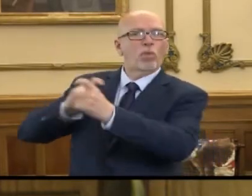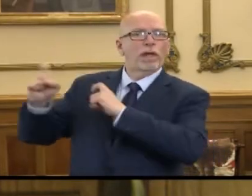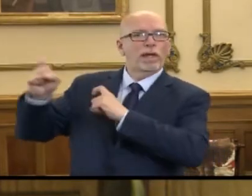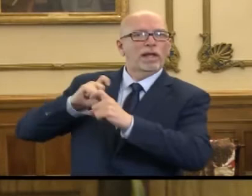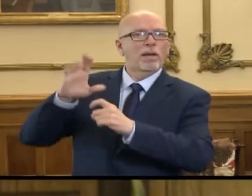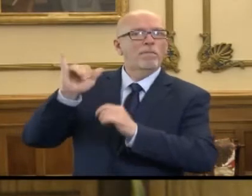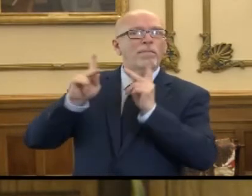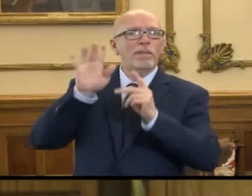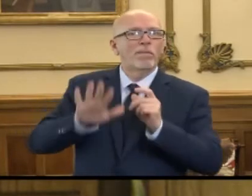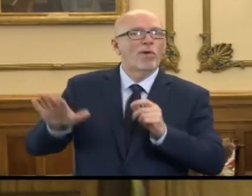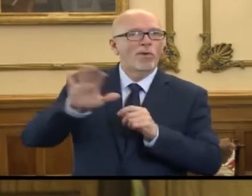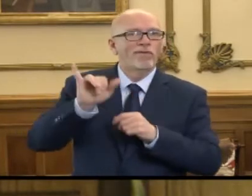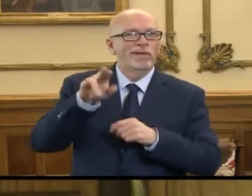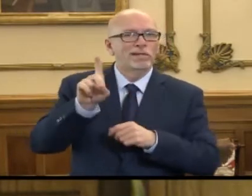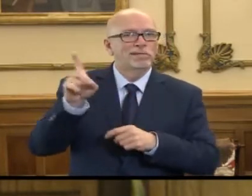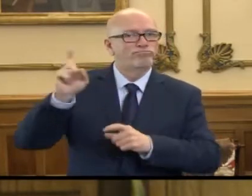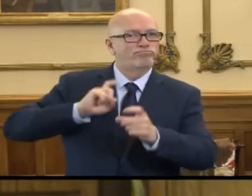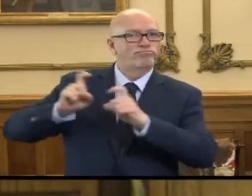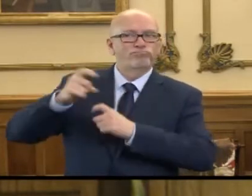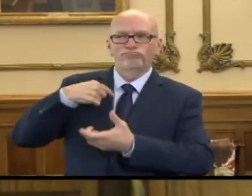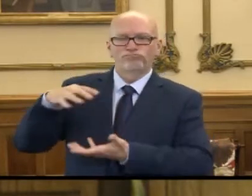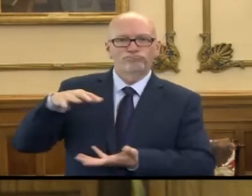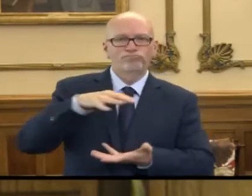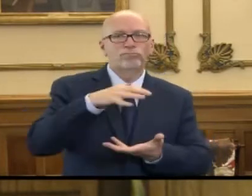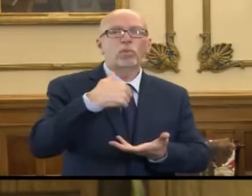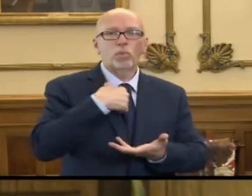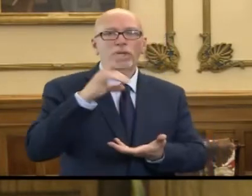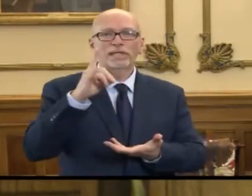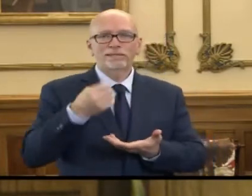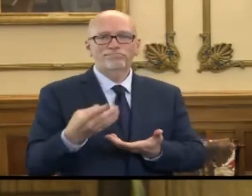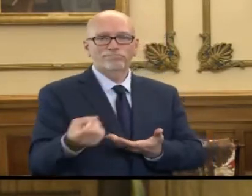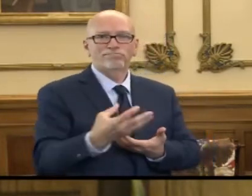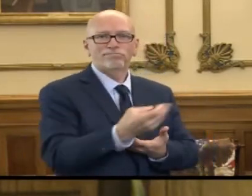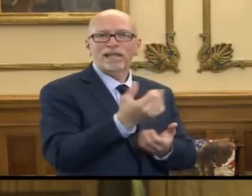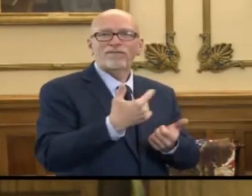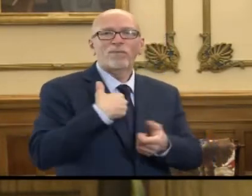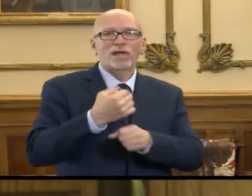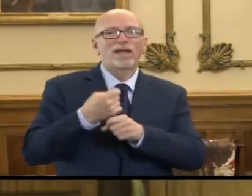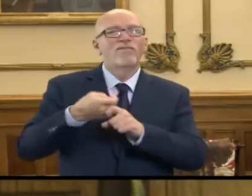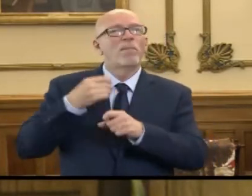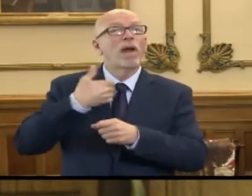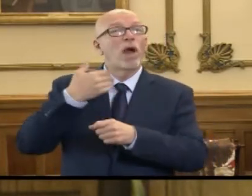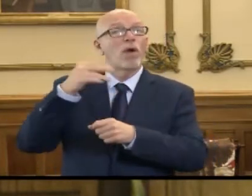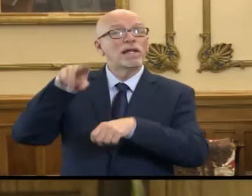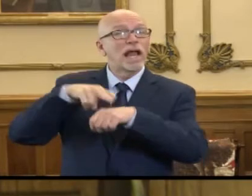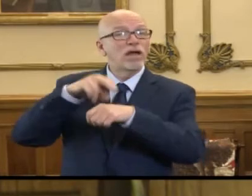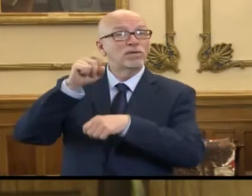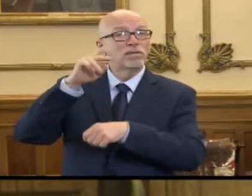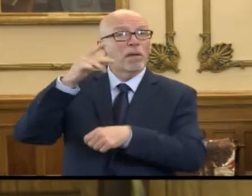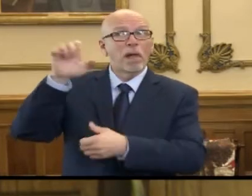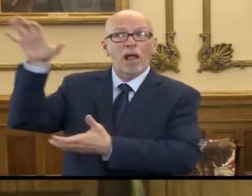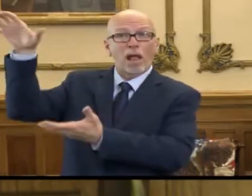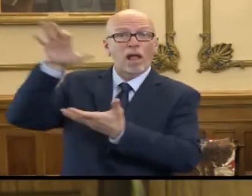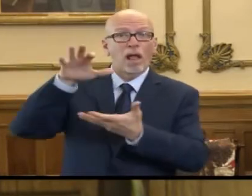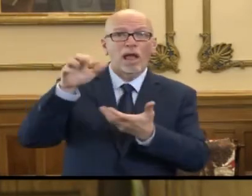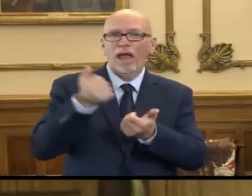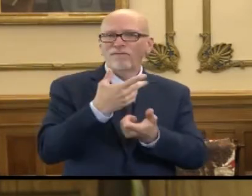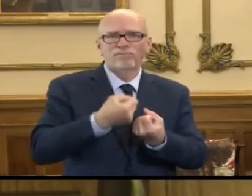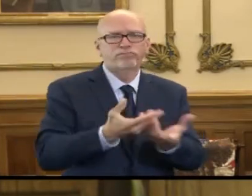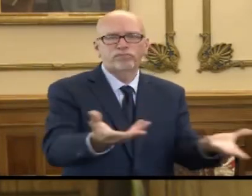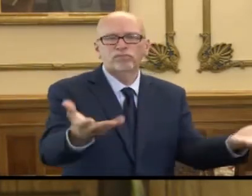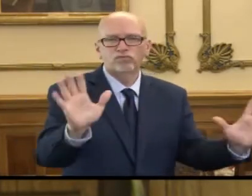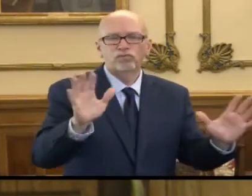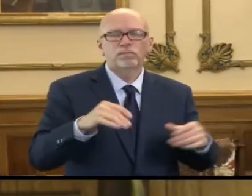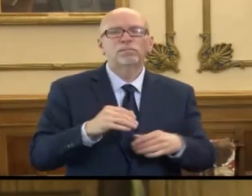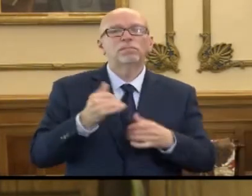individuals all across the state. We have distributed everything we received from the Strategic National Stockpile to date, and we, to